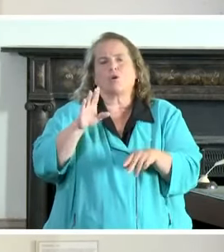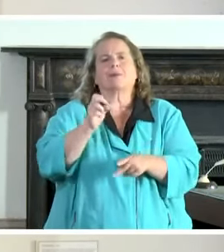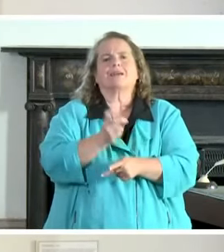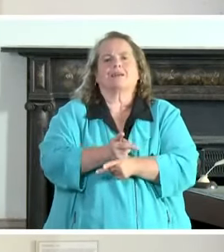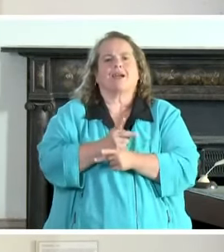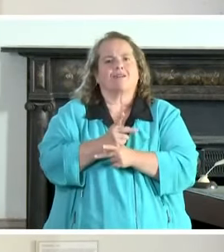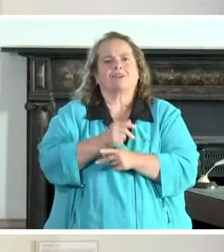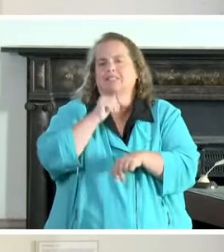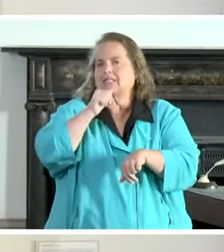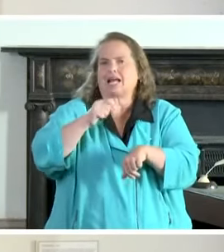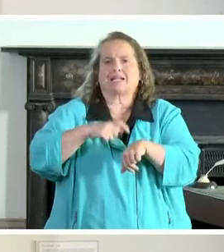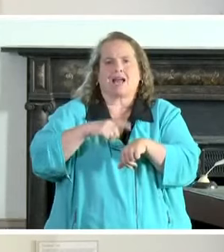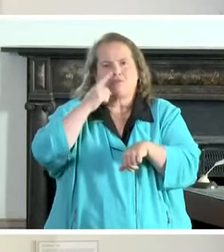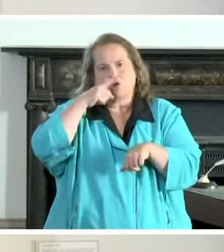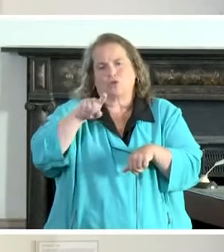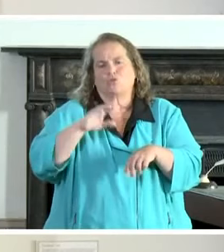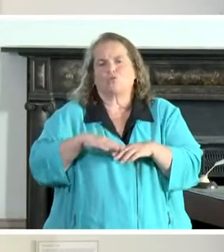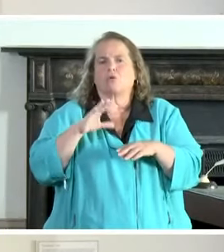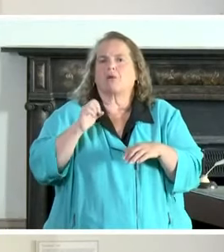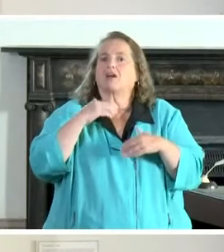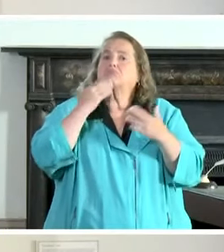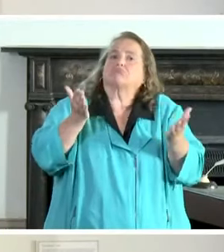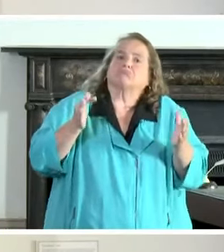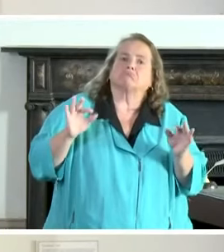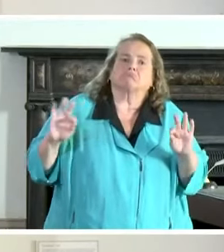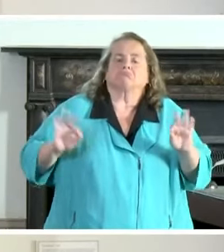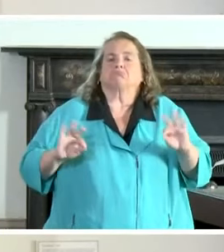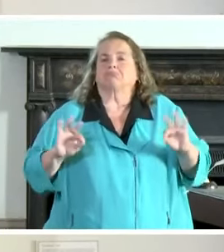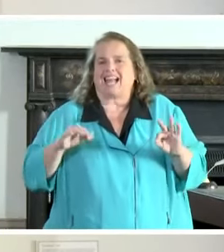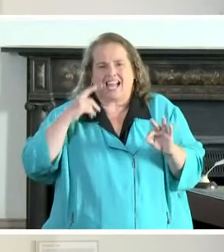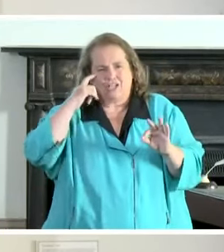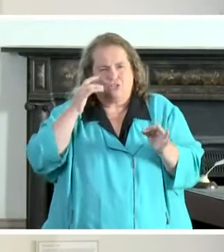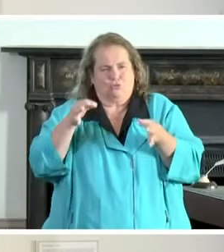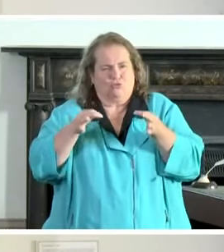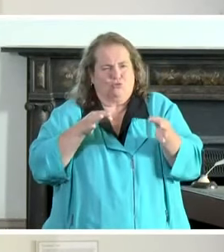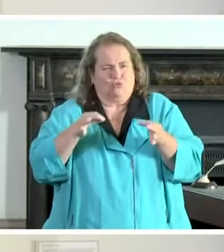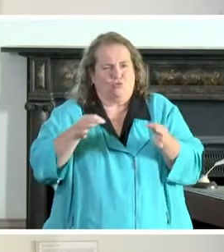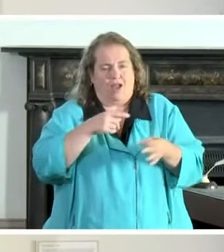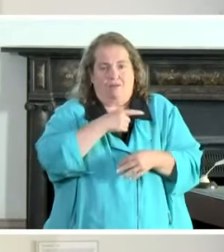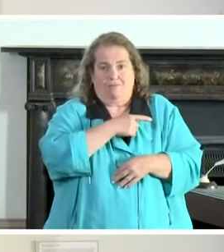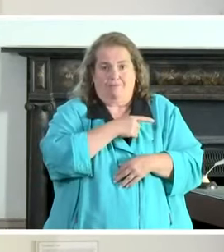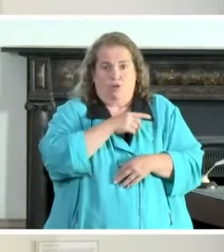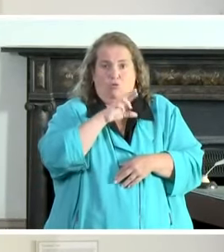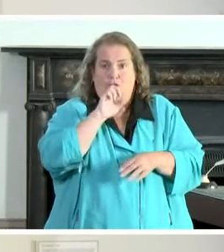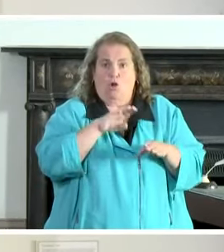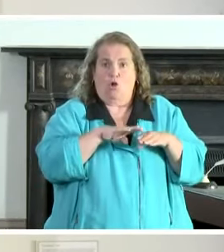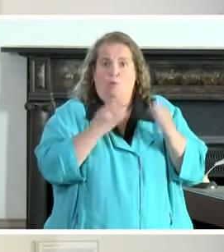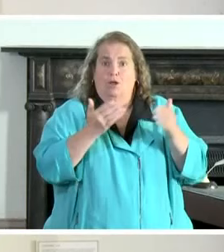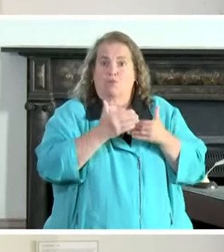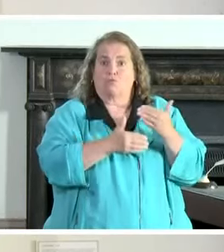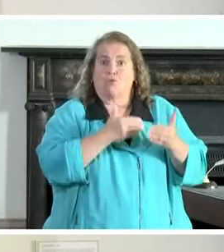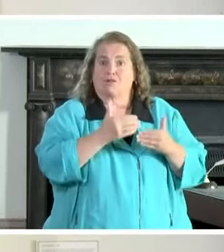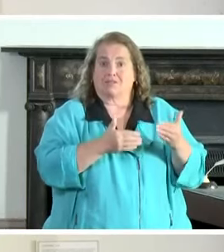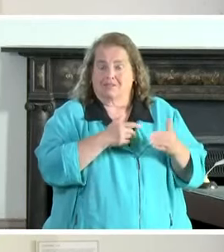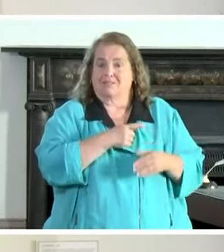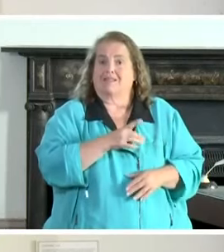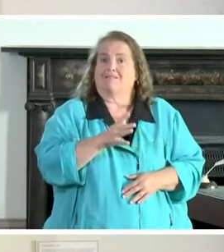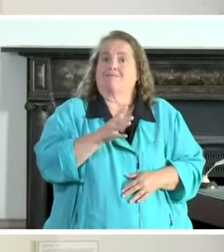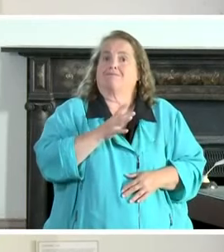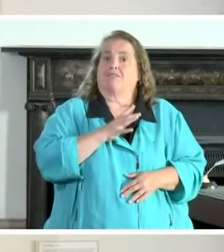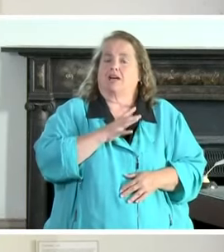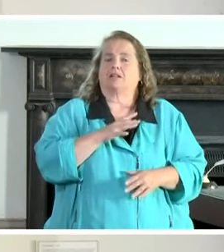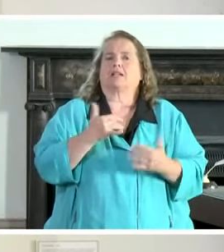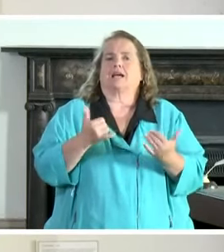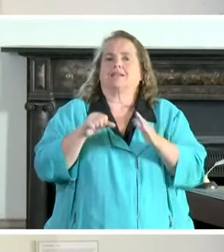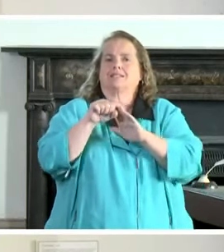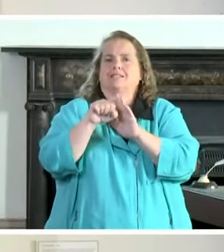because i just described a scenario where a place that was just starting a reopening process went from being fined to a state of emergency in three weeks